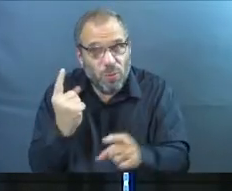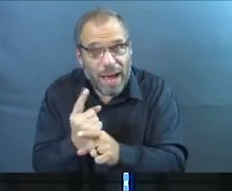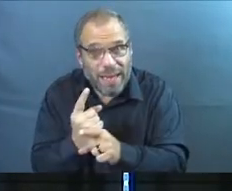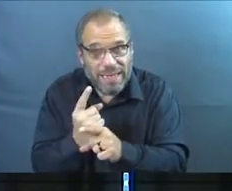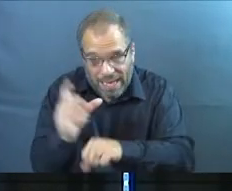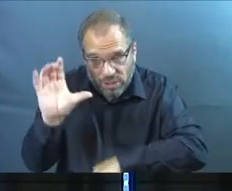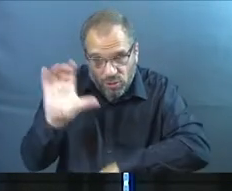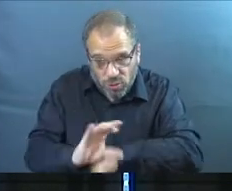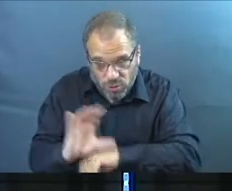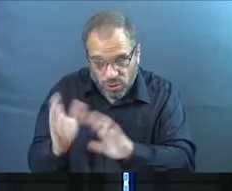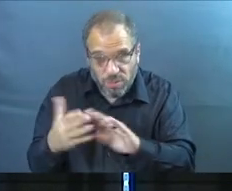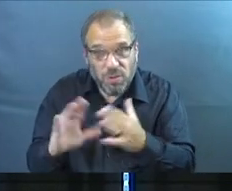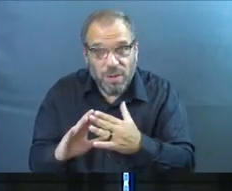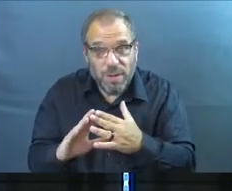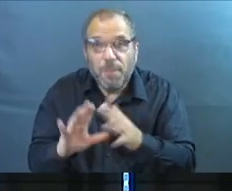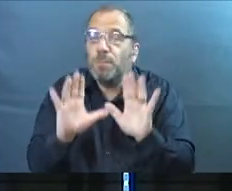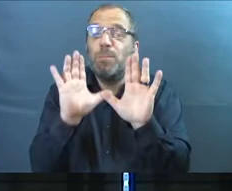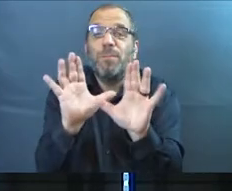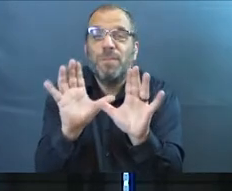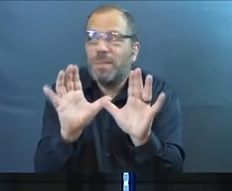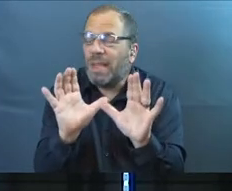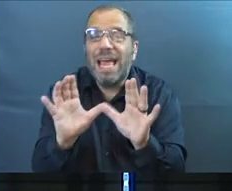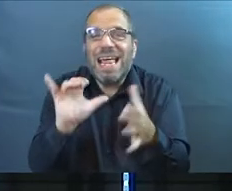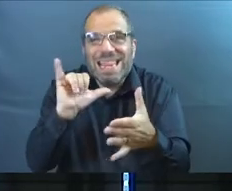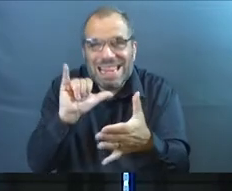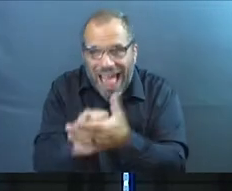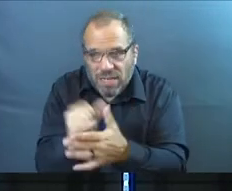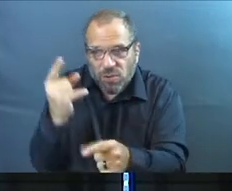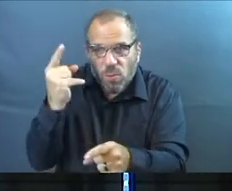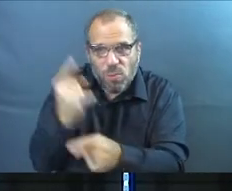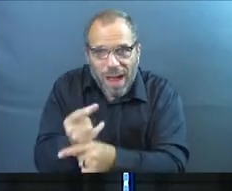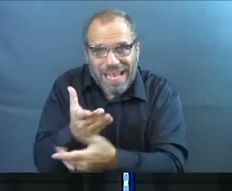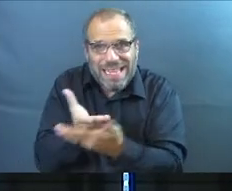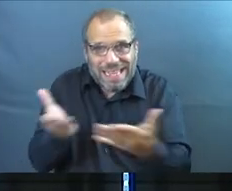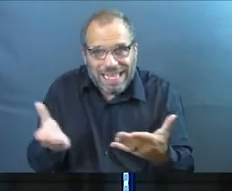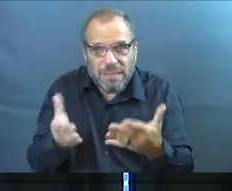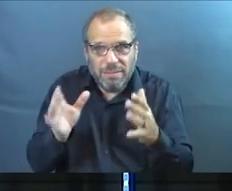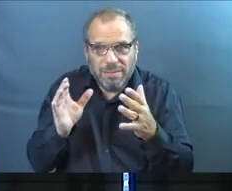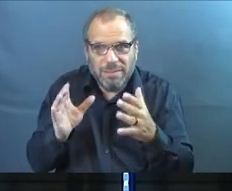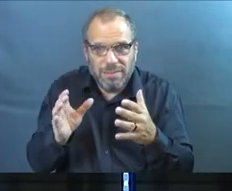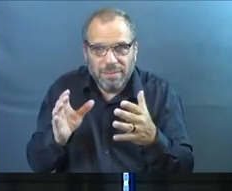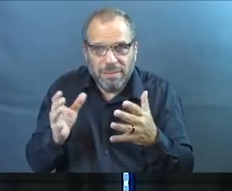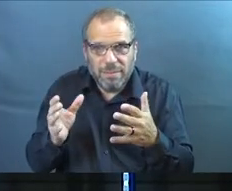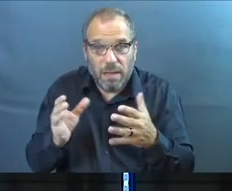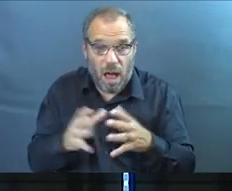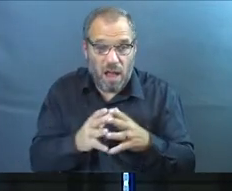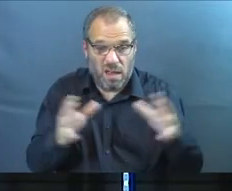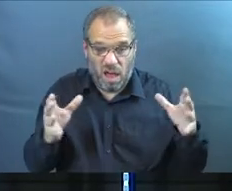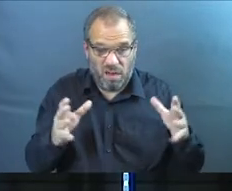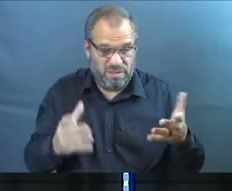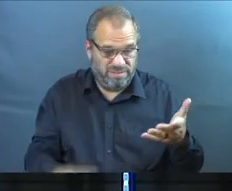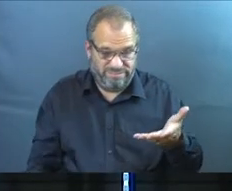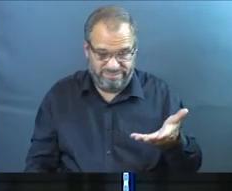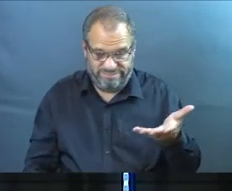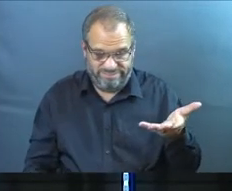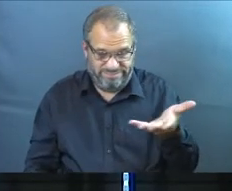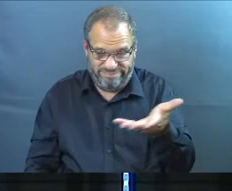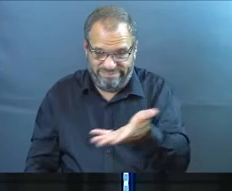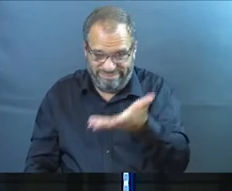as a church community? This is what it's supposed to be. A lot of this stuff,